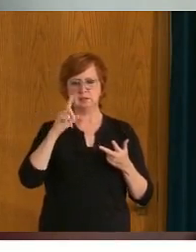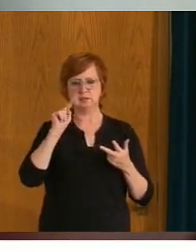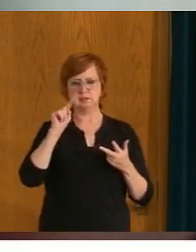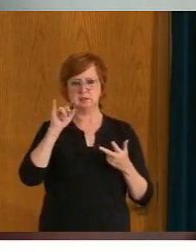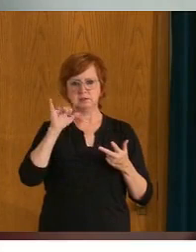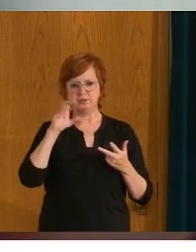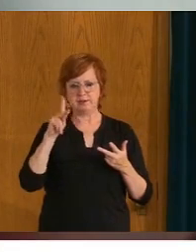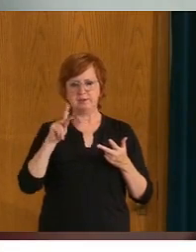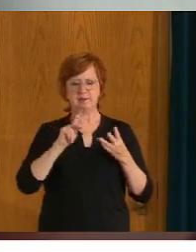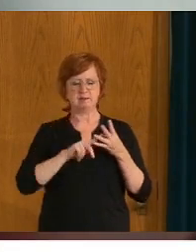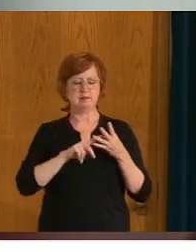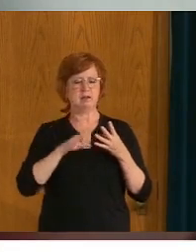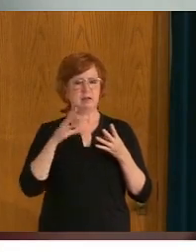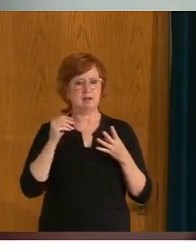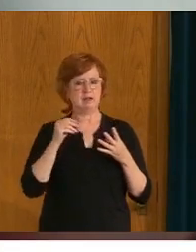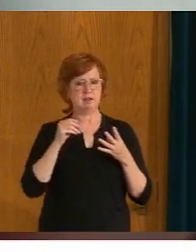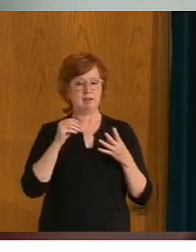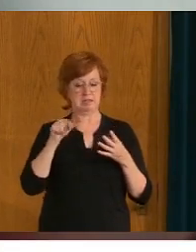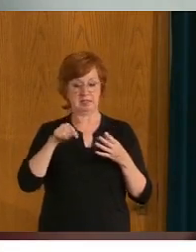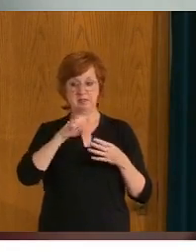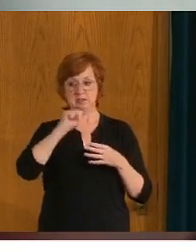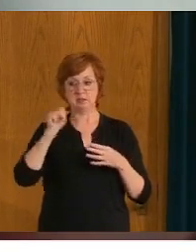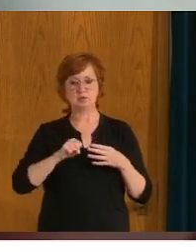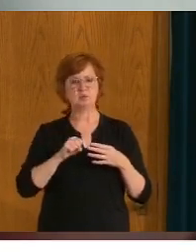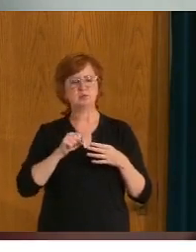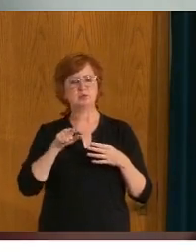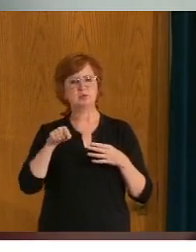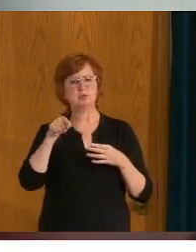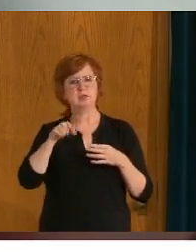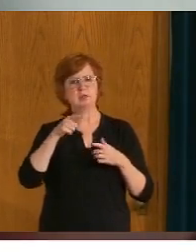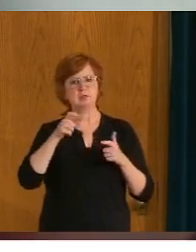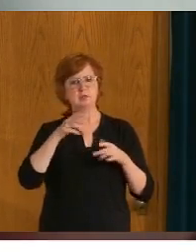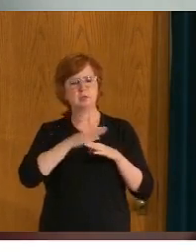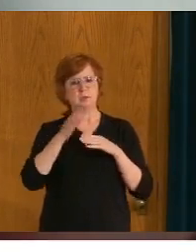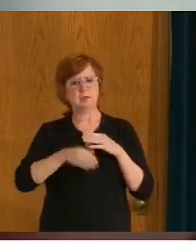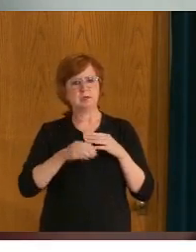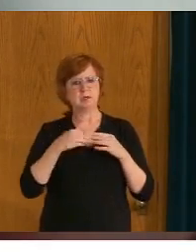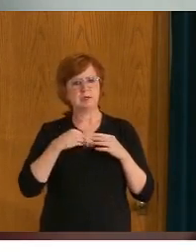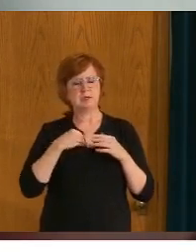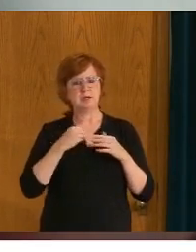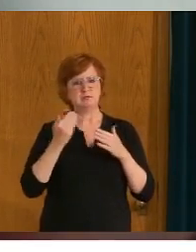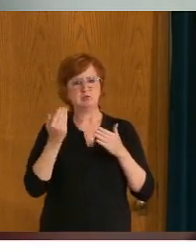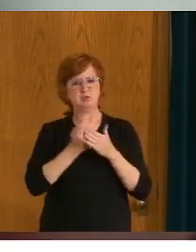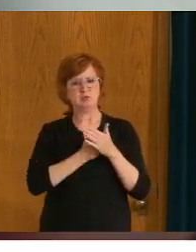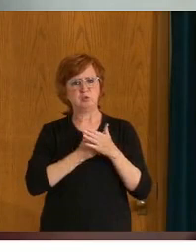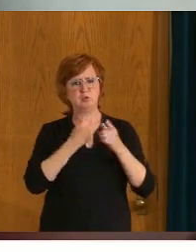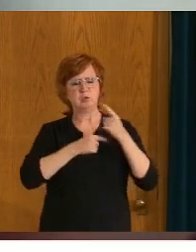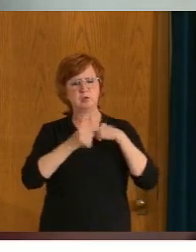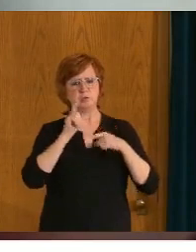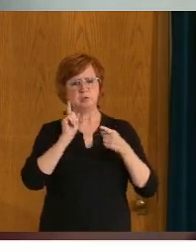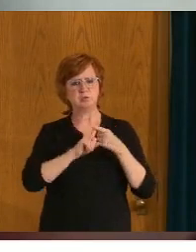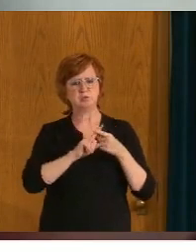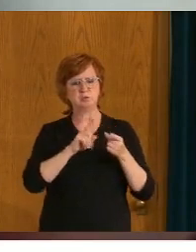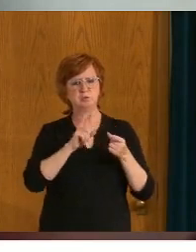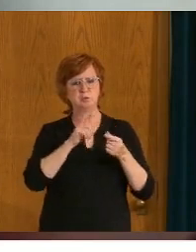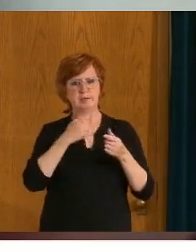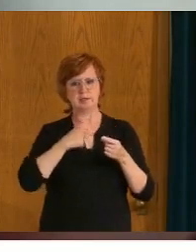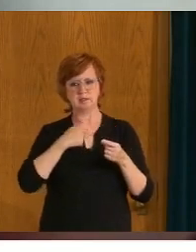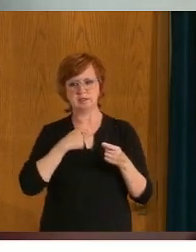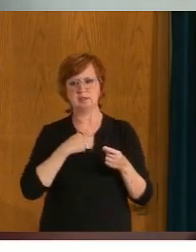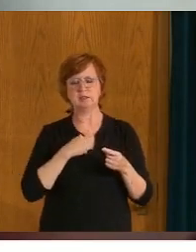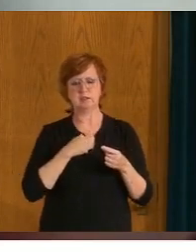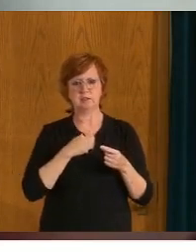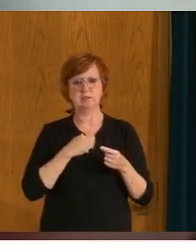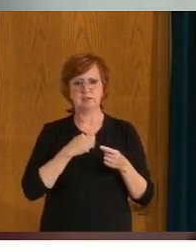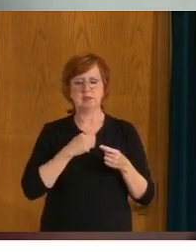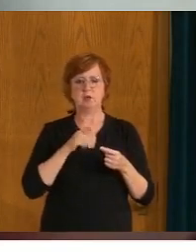that in Saskatoon, for example, this weekend, there's a large newcomer clinic scheduled, Dr. Takaia, and, uh, we're hoping to